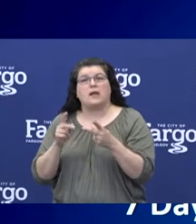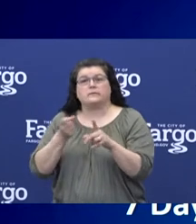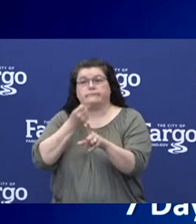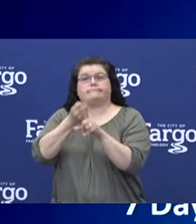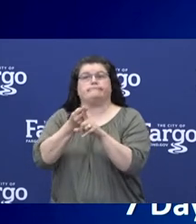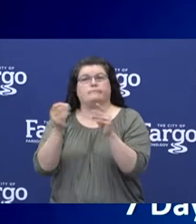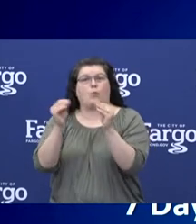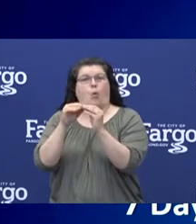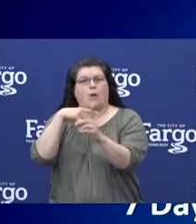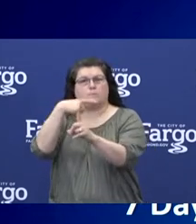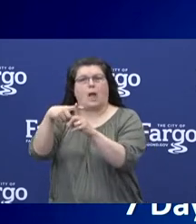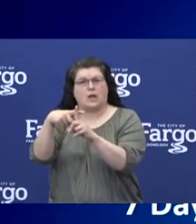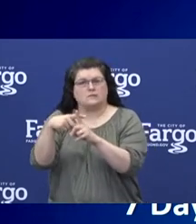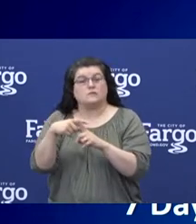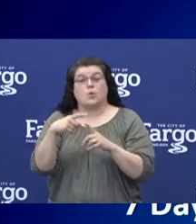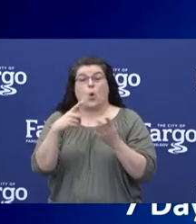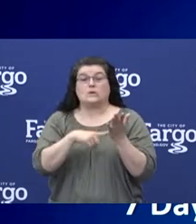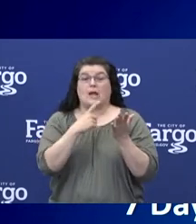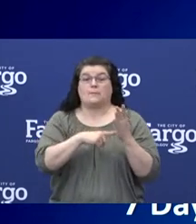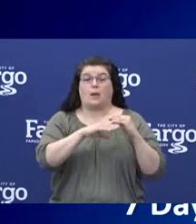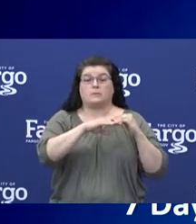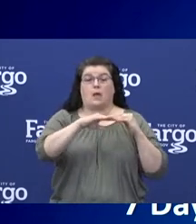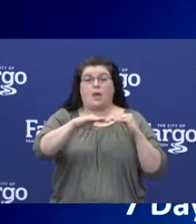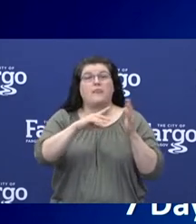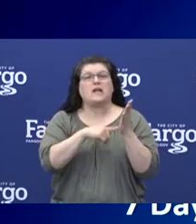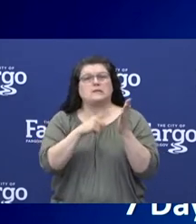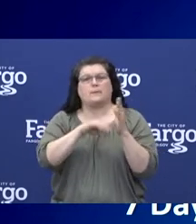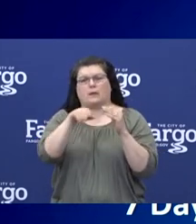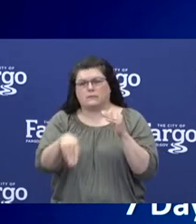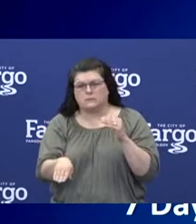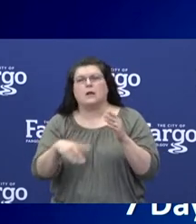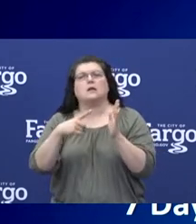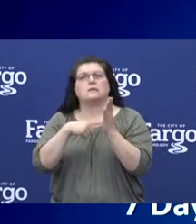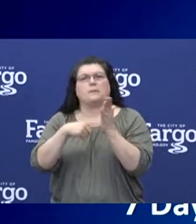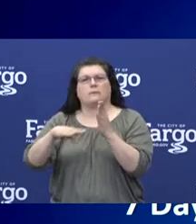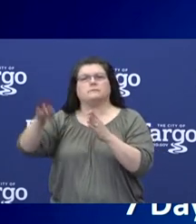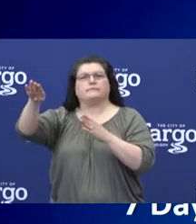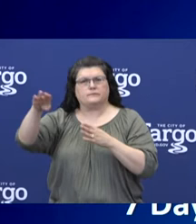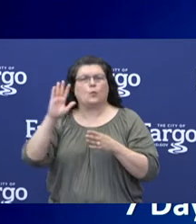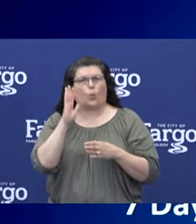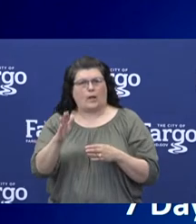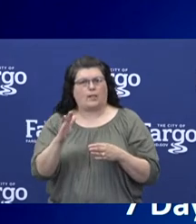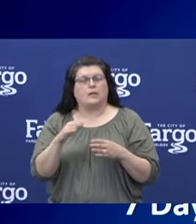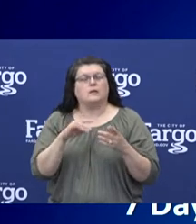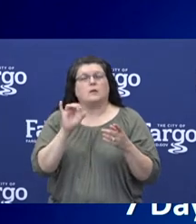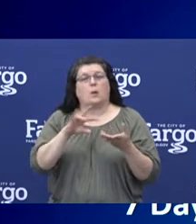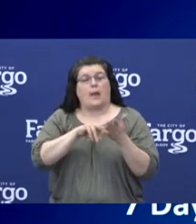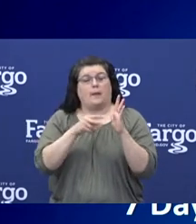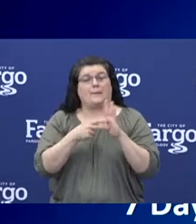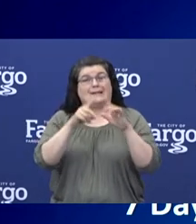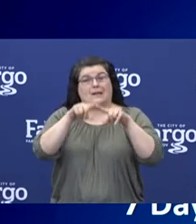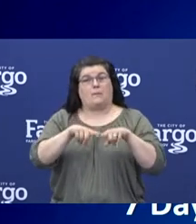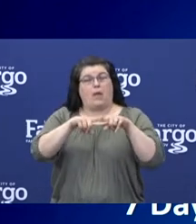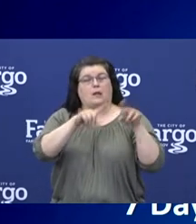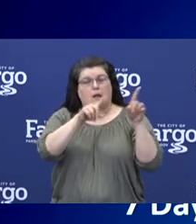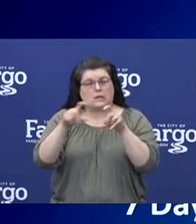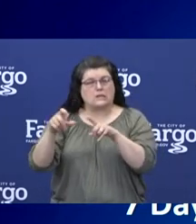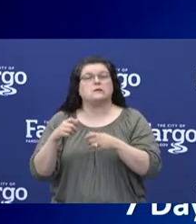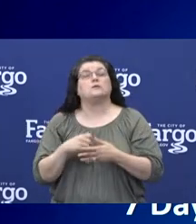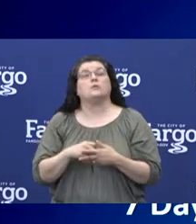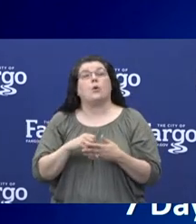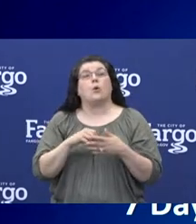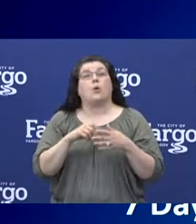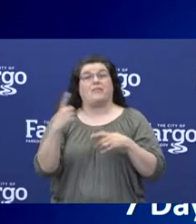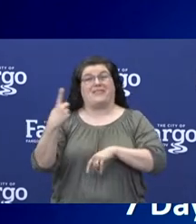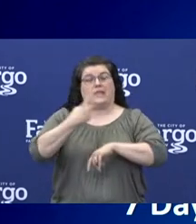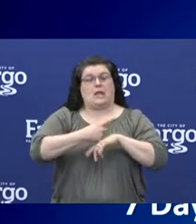so things may spike one day and come down the next. A more objective measure that is not subject to the vagaries of testing